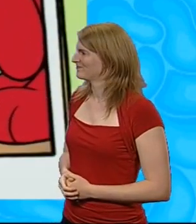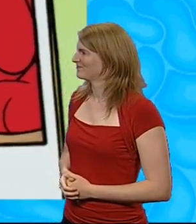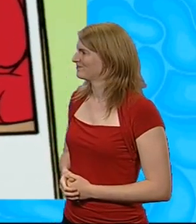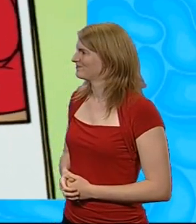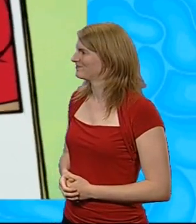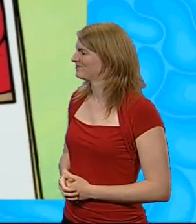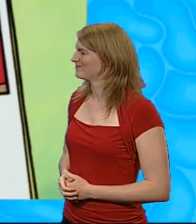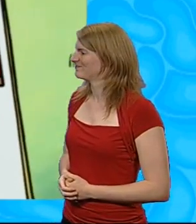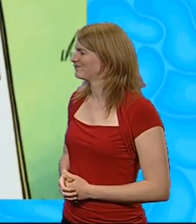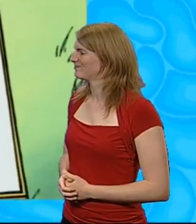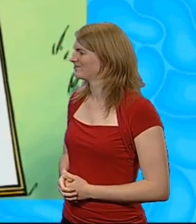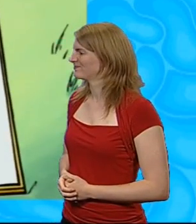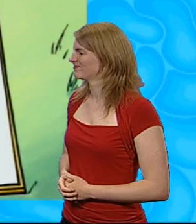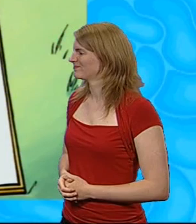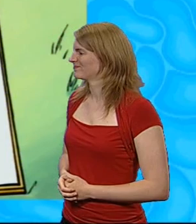Bye...